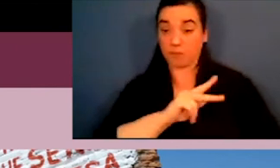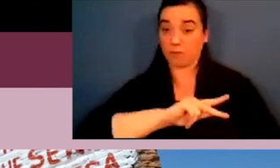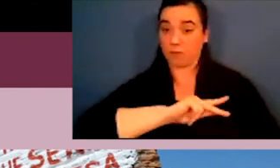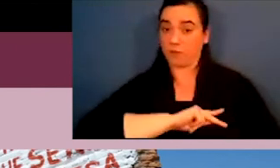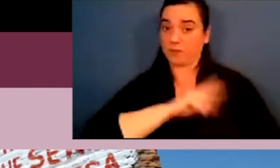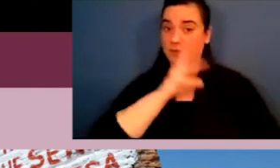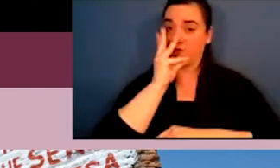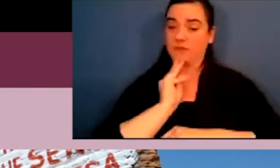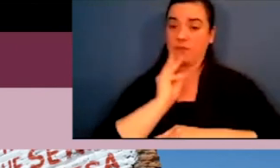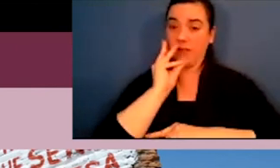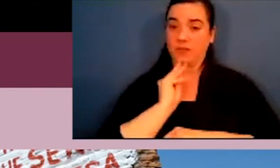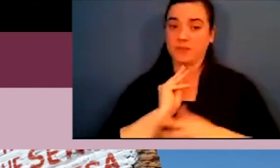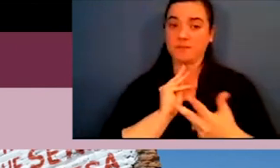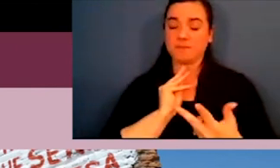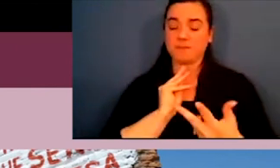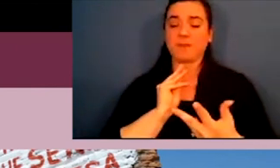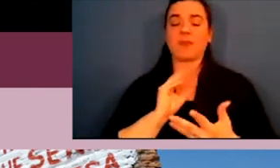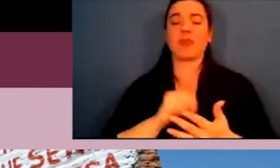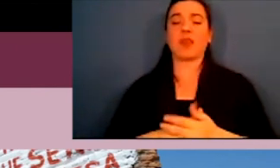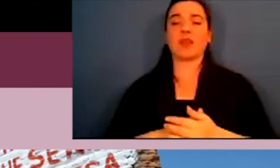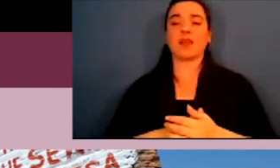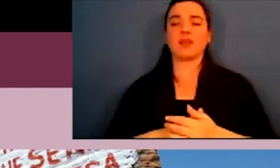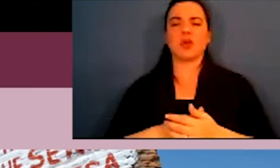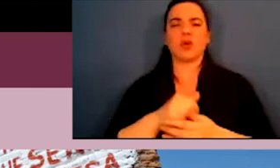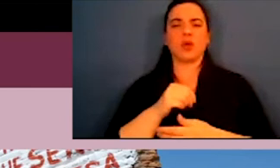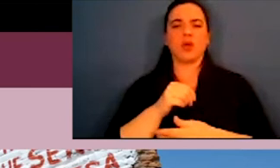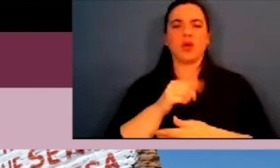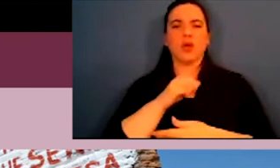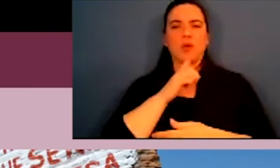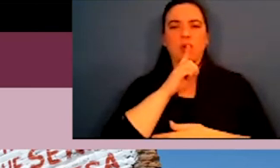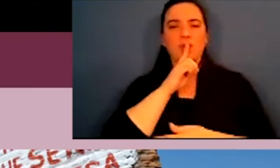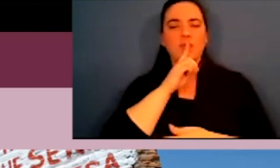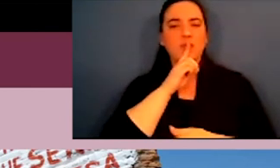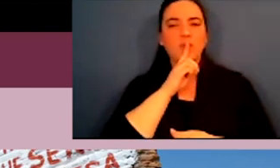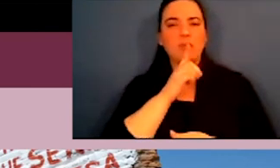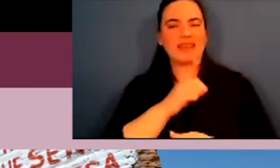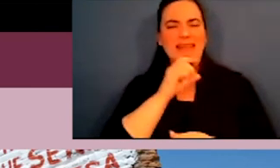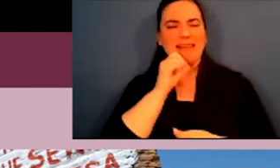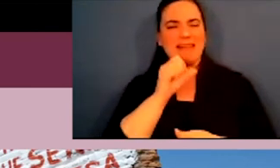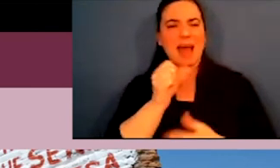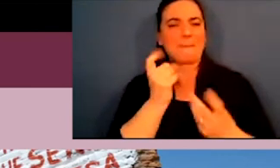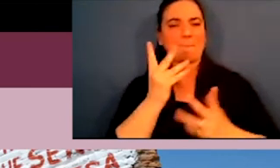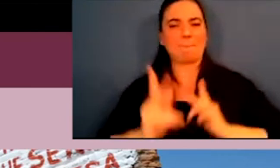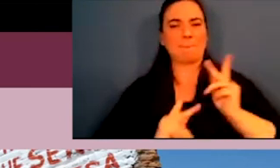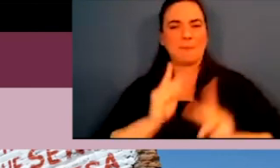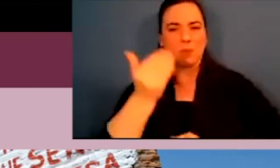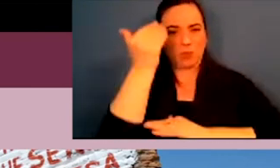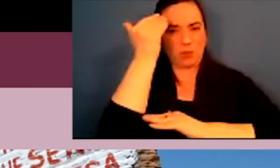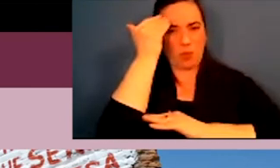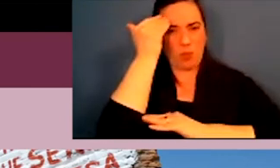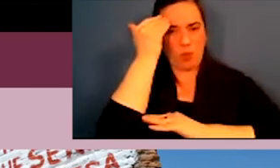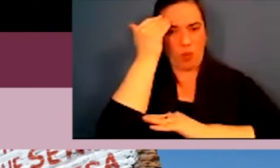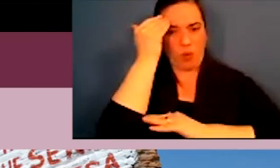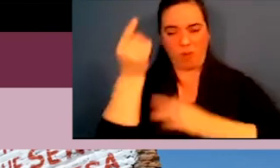something that I've found personally, uh, is that, um, it isn't very widely